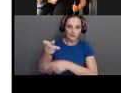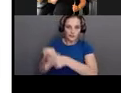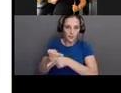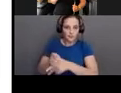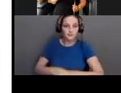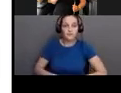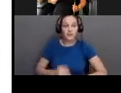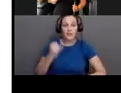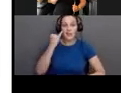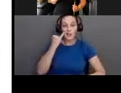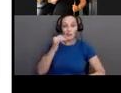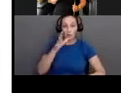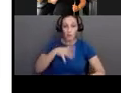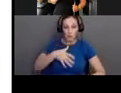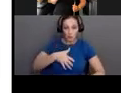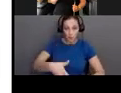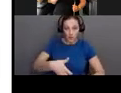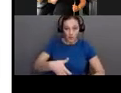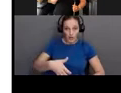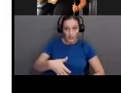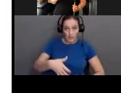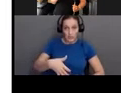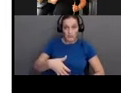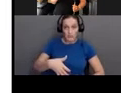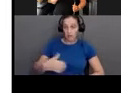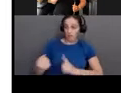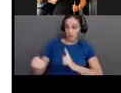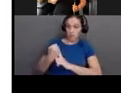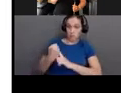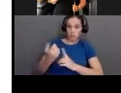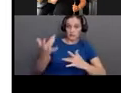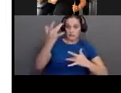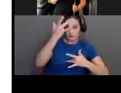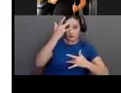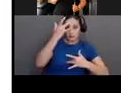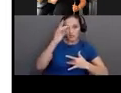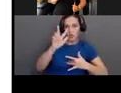chance that she will transmit it to the fetus or the baby.